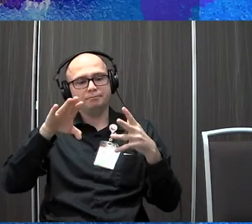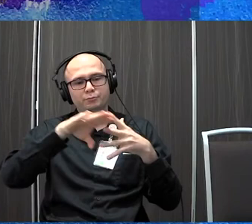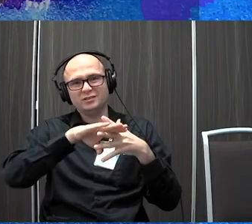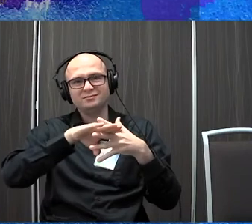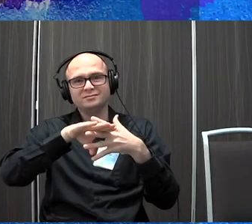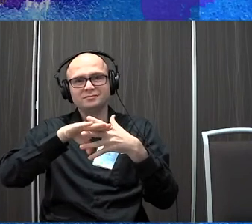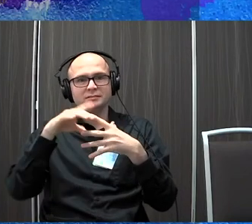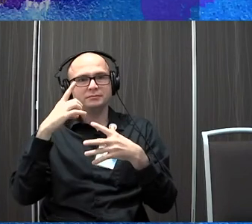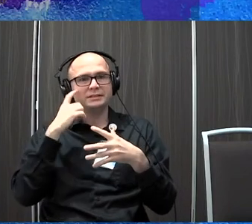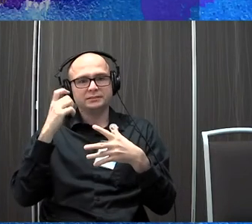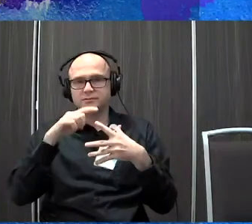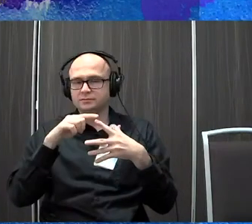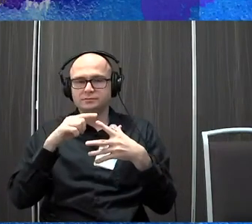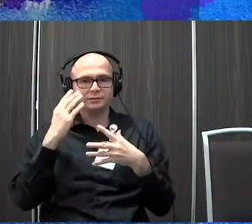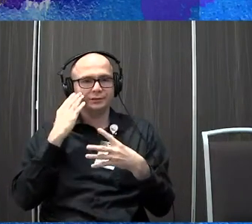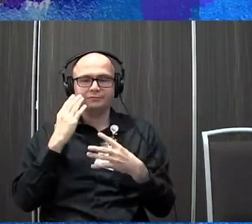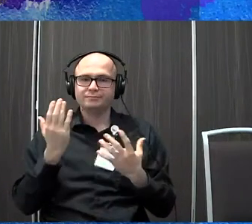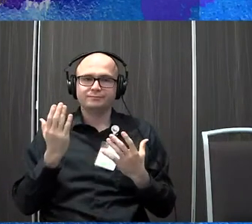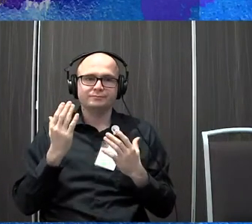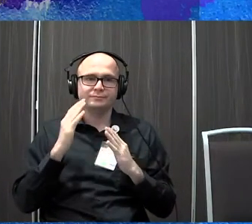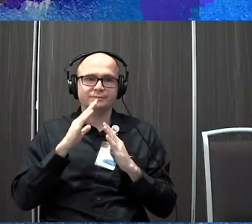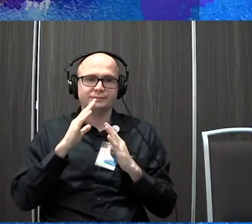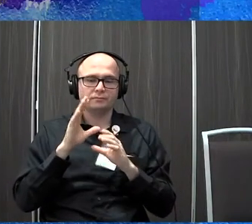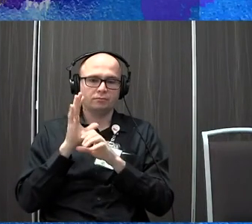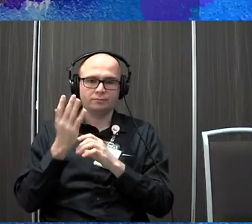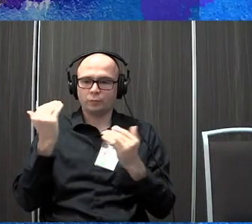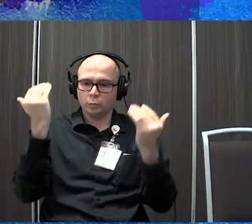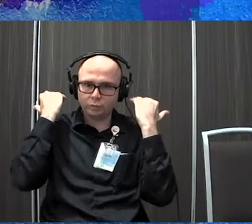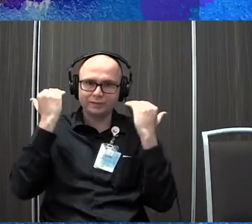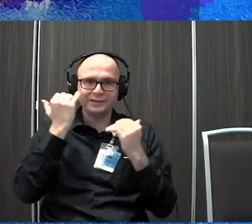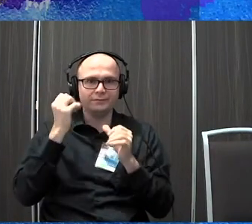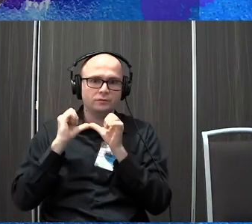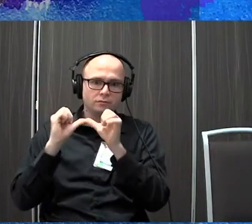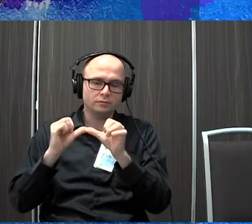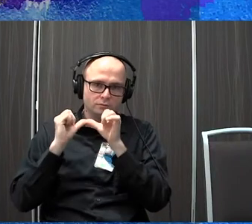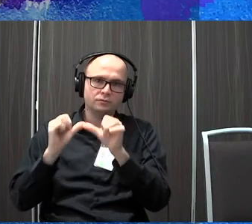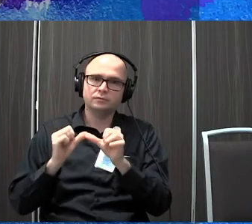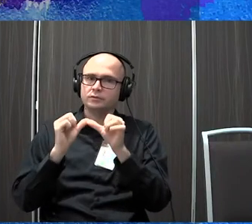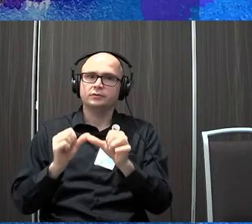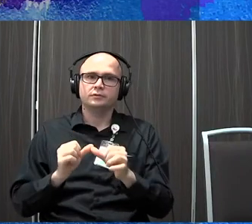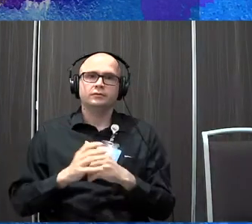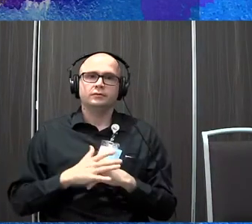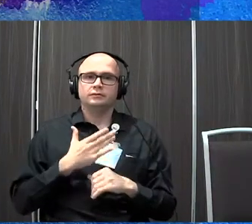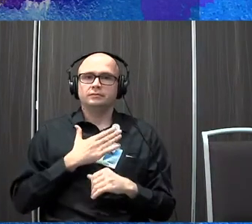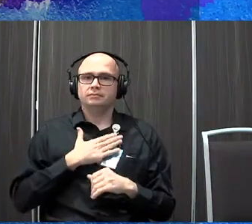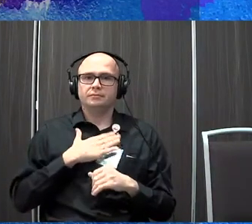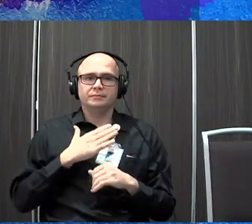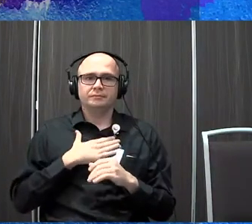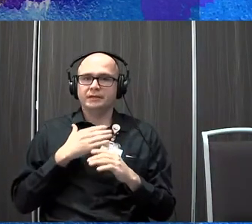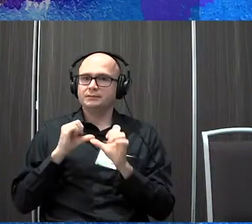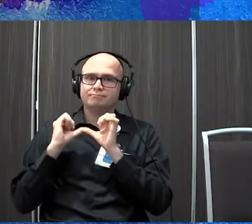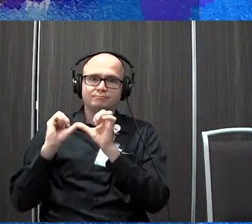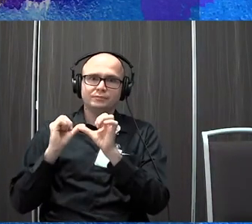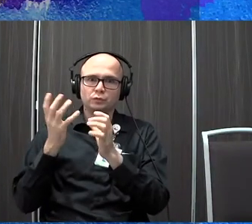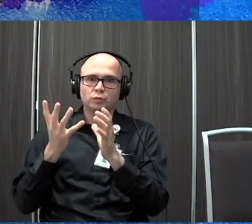Cause you know, sometimes things get a little much if you keep doing it nonstop, but you know, it's on my, my never ending list of